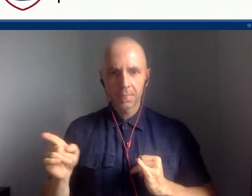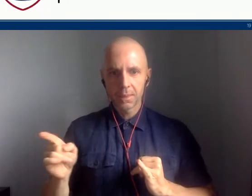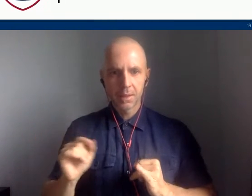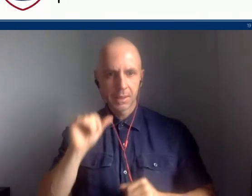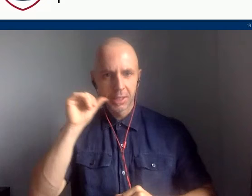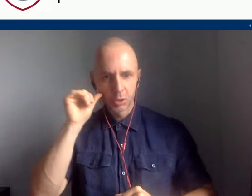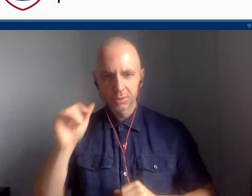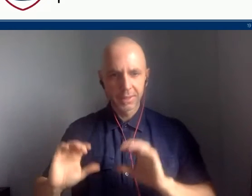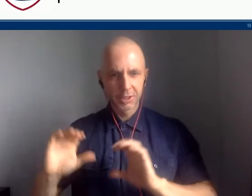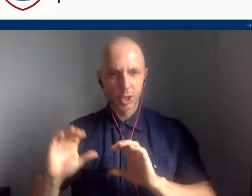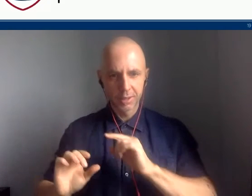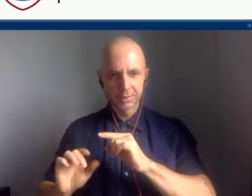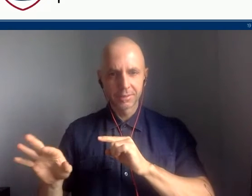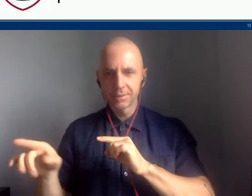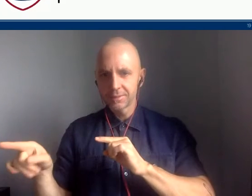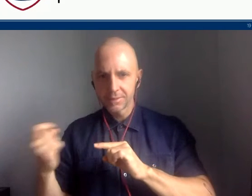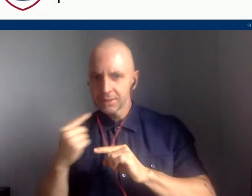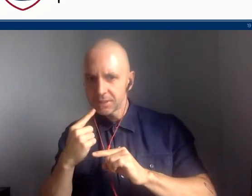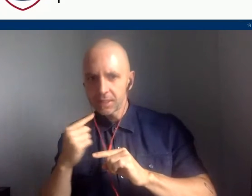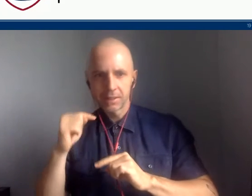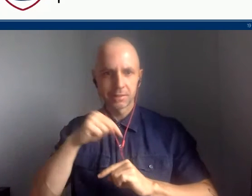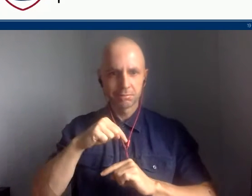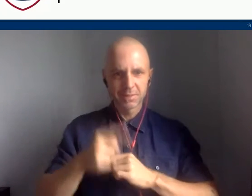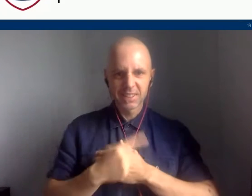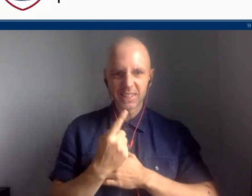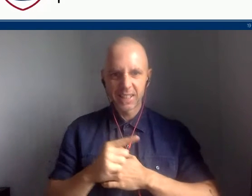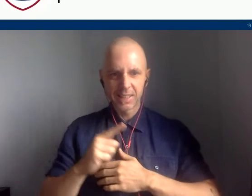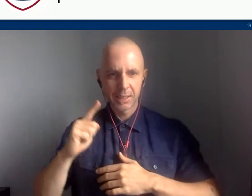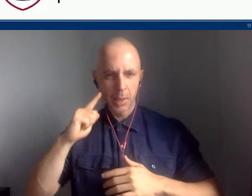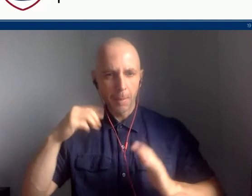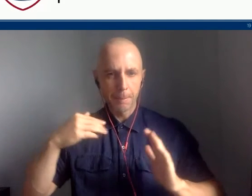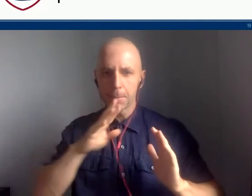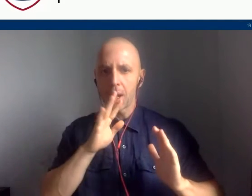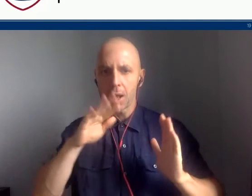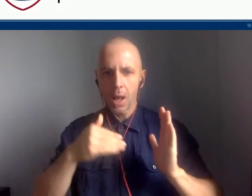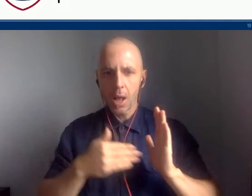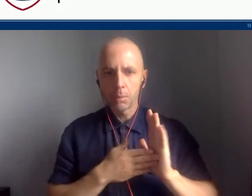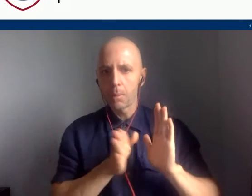yesterday. But if you need me to repeat something, I'm more than happy to repeat something.